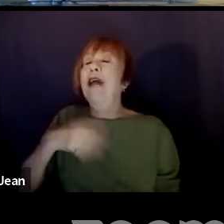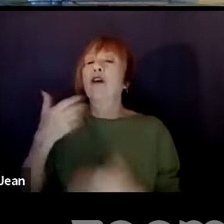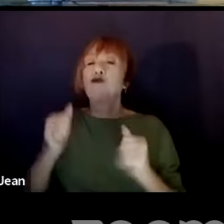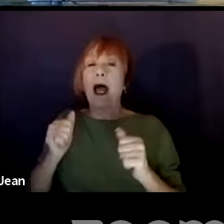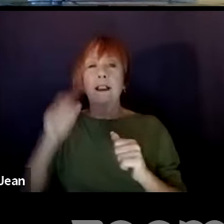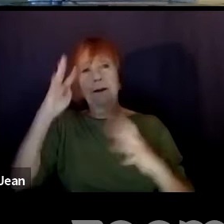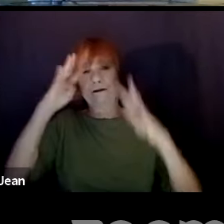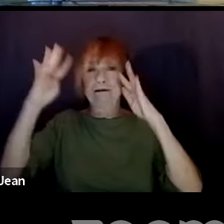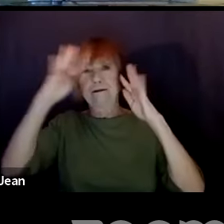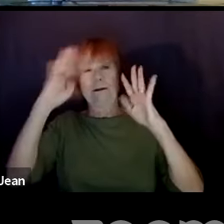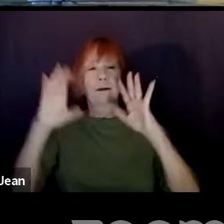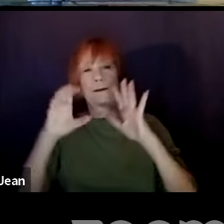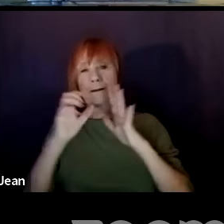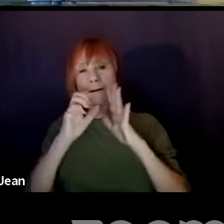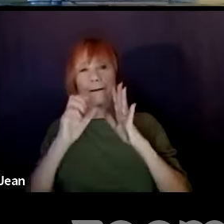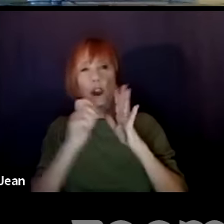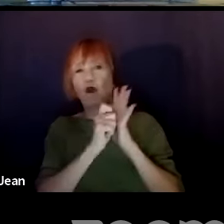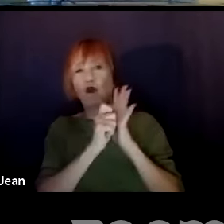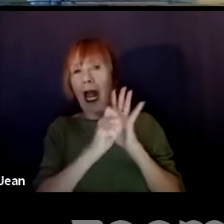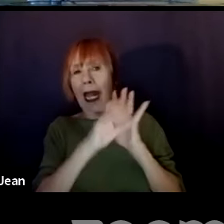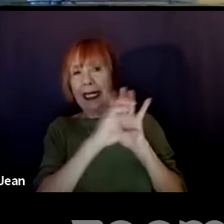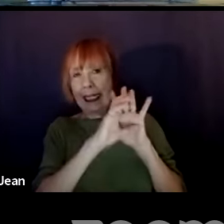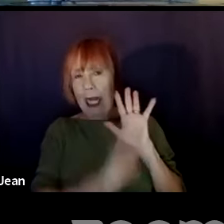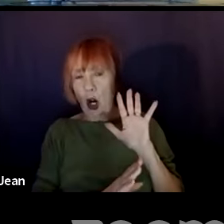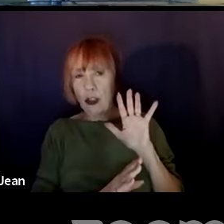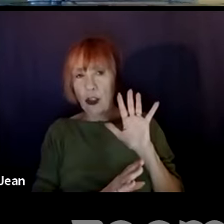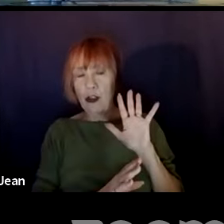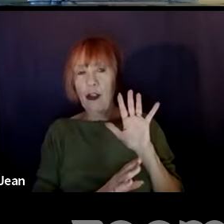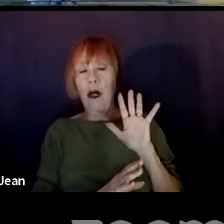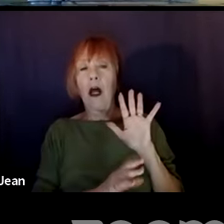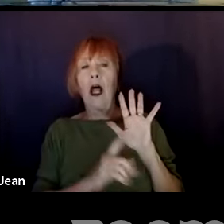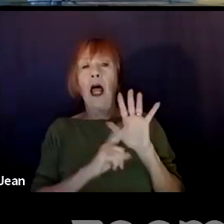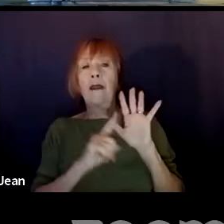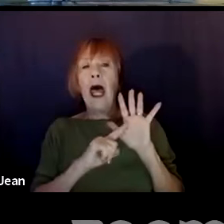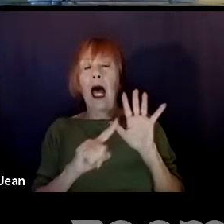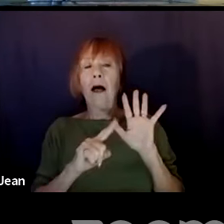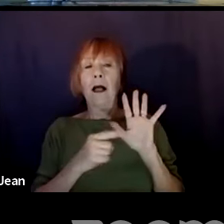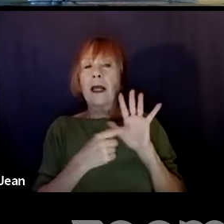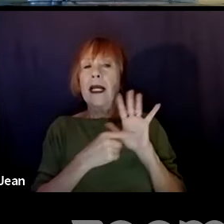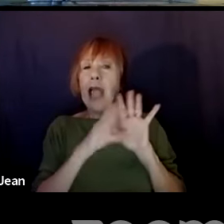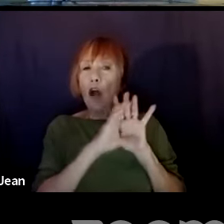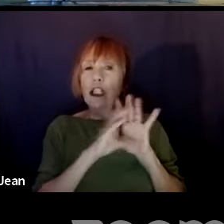characters, if we want to write things that are more inclusive.